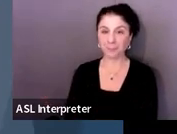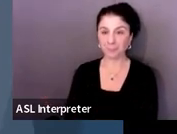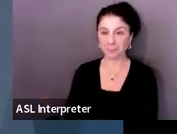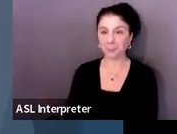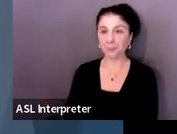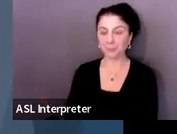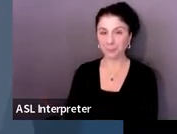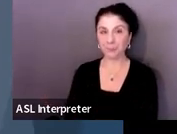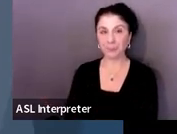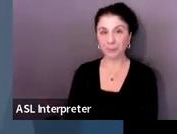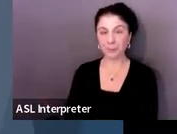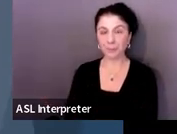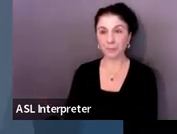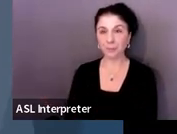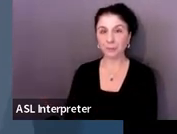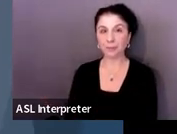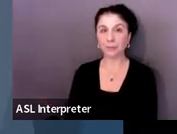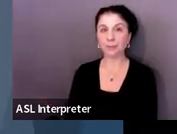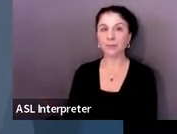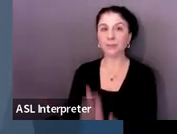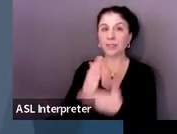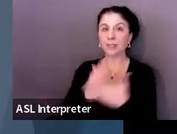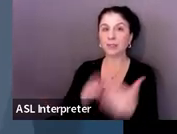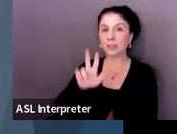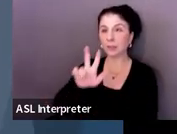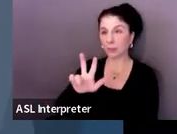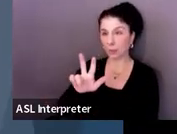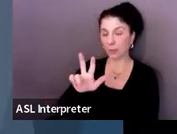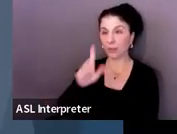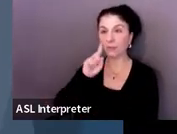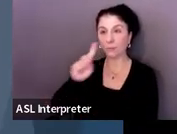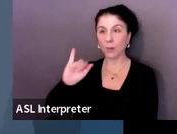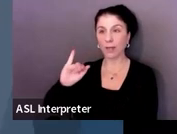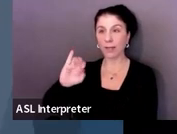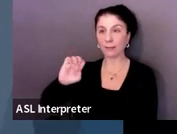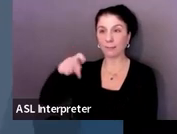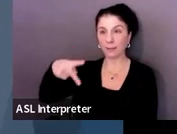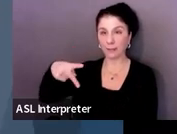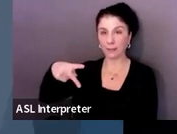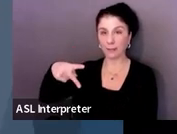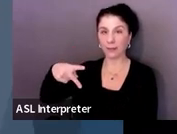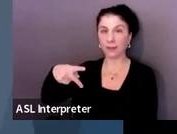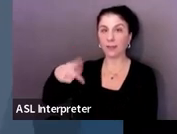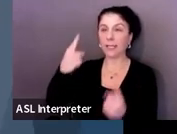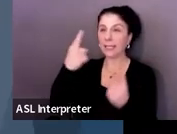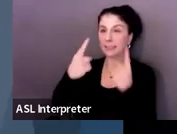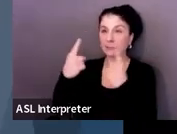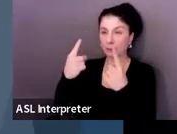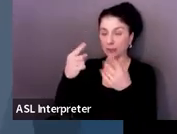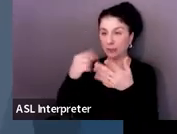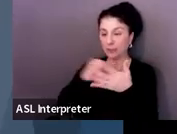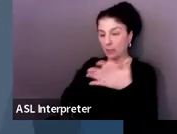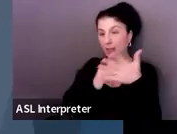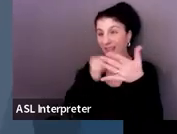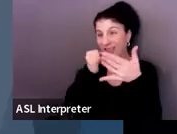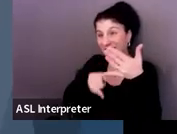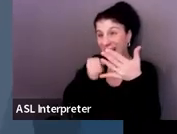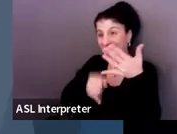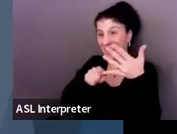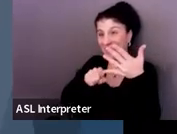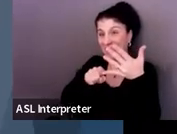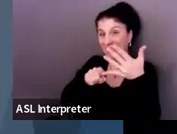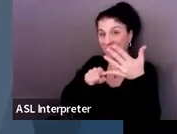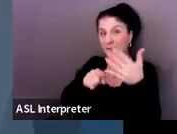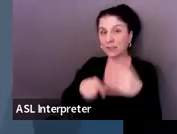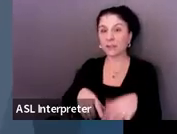All right. So section three of the IEP considerations. The last one is, is the